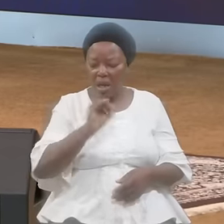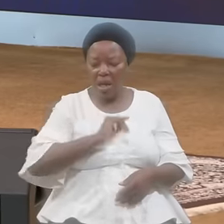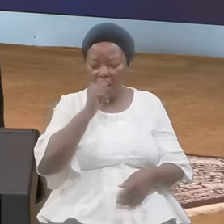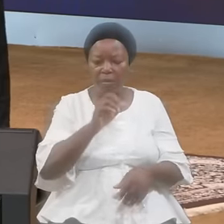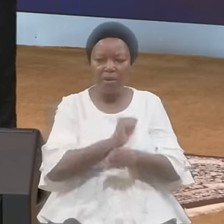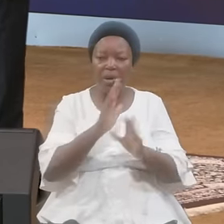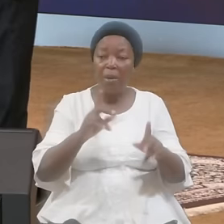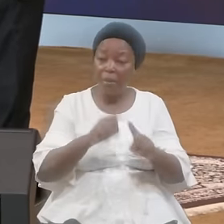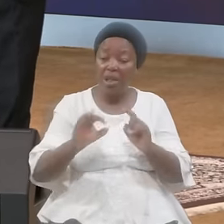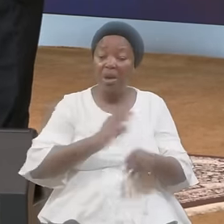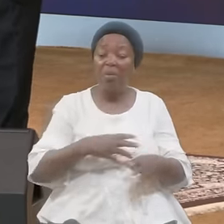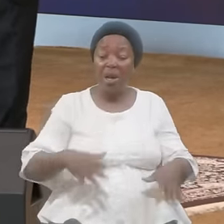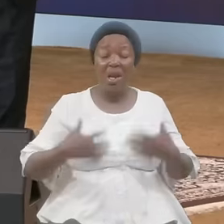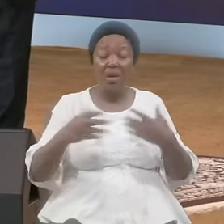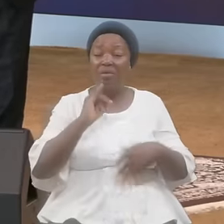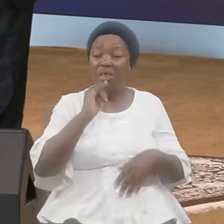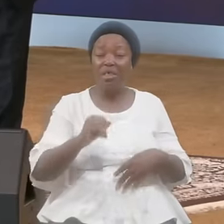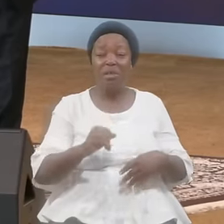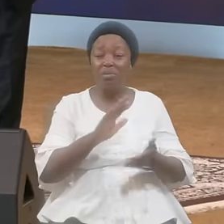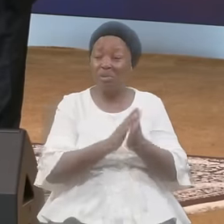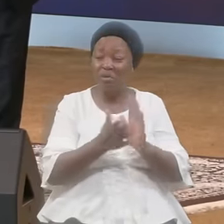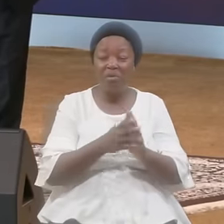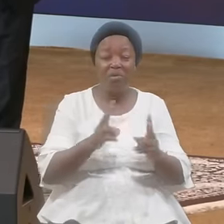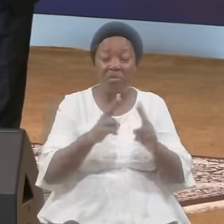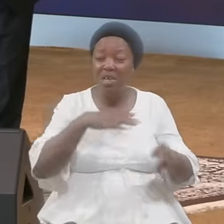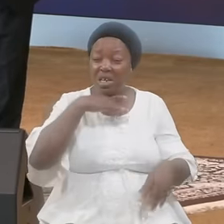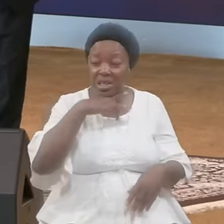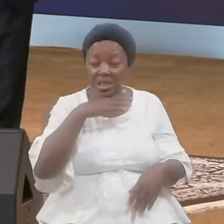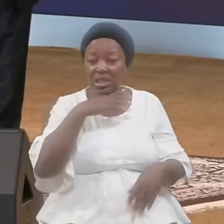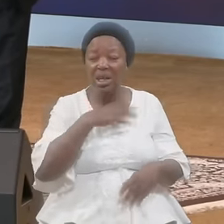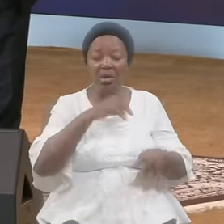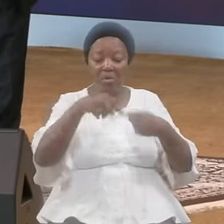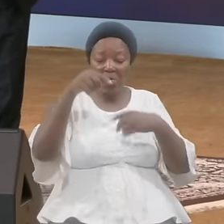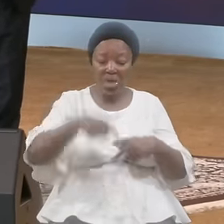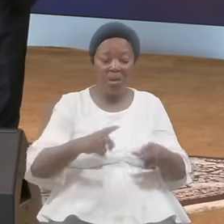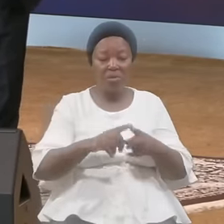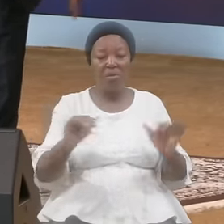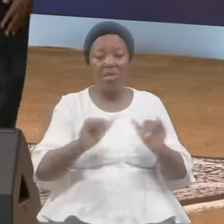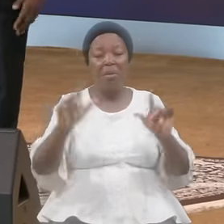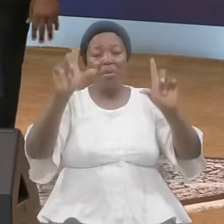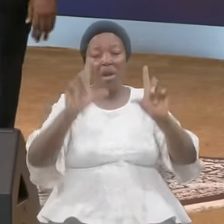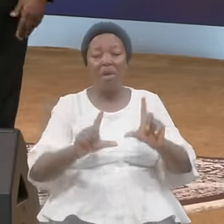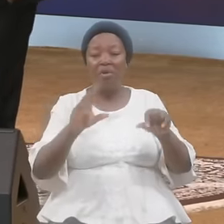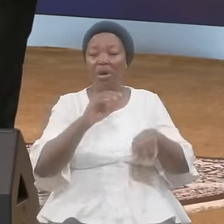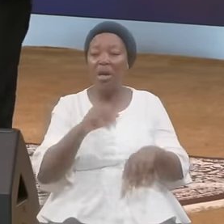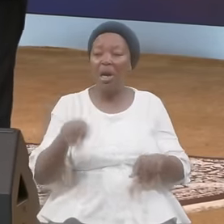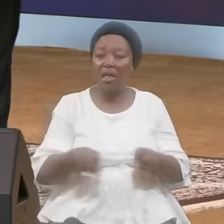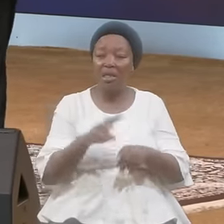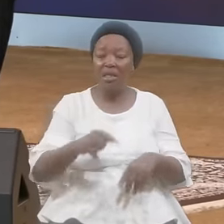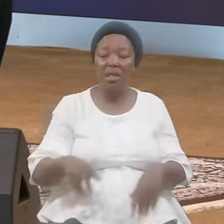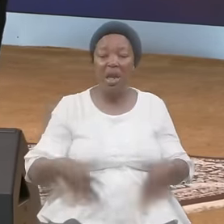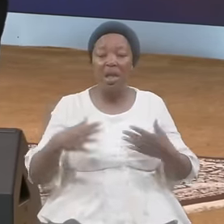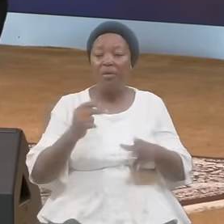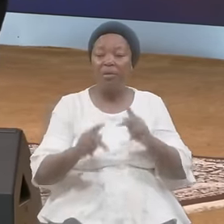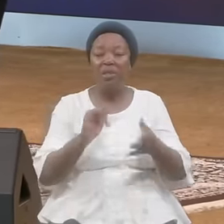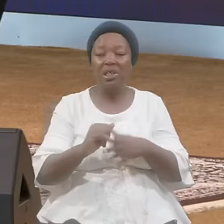Down To The Same Level And The Lives Of All The People That Are Not Chosen What's The